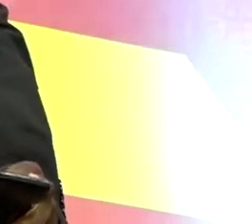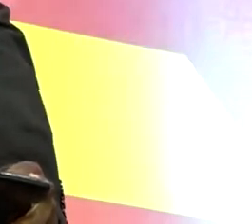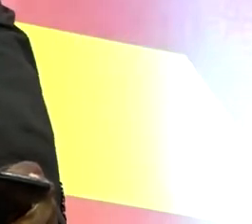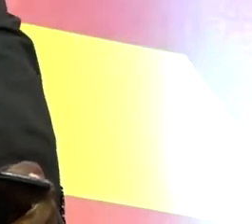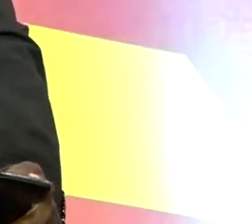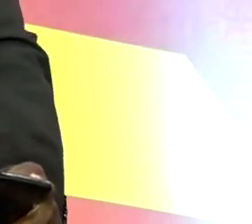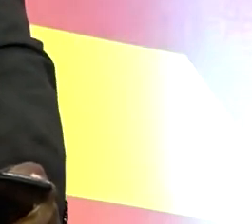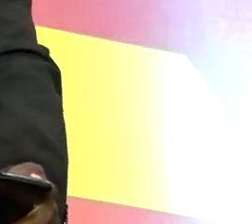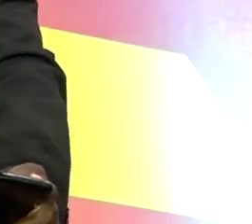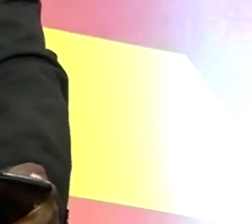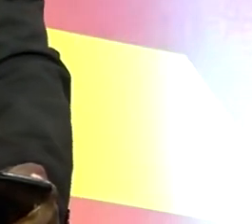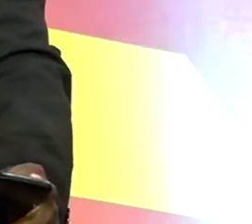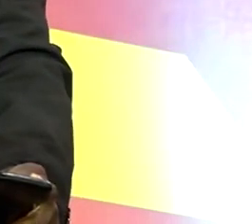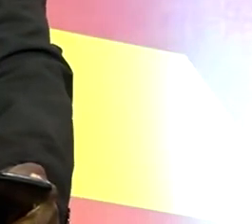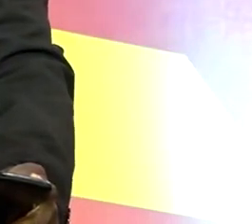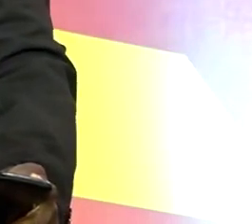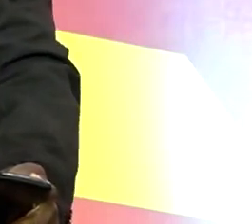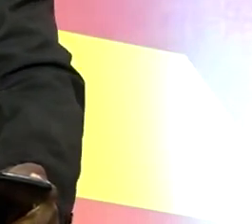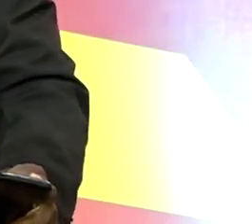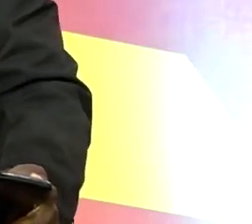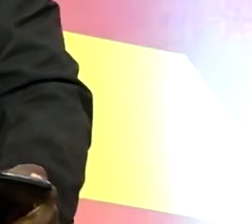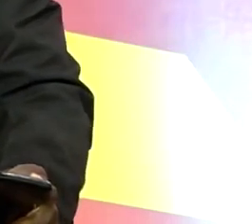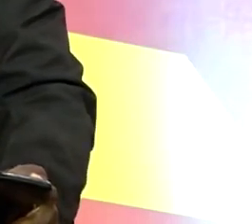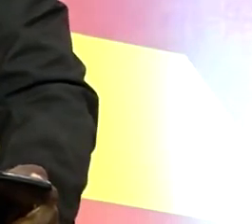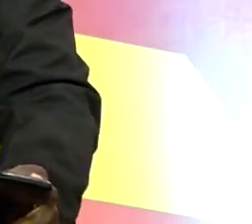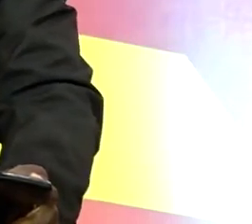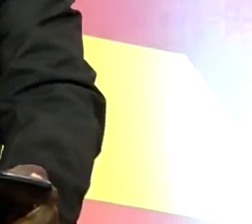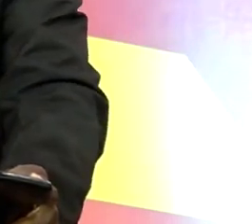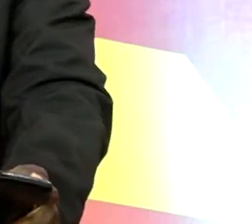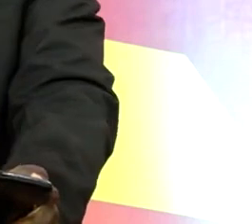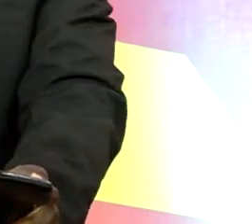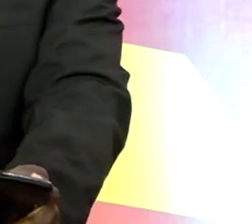god are known as fools